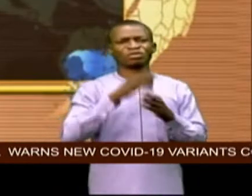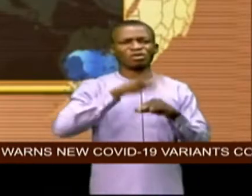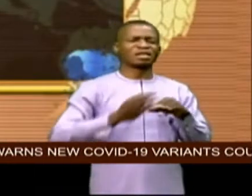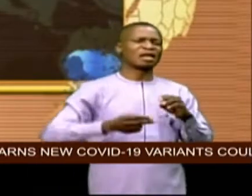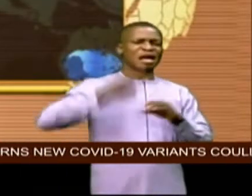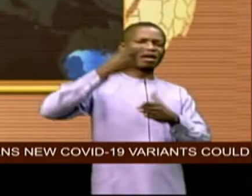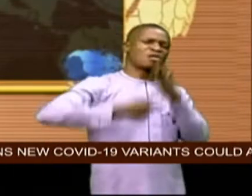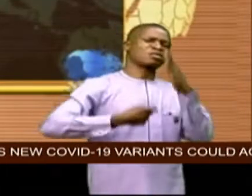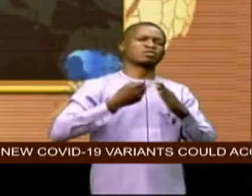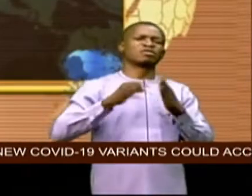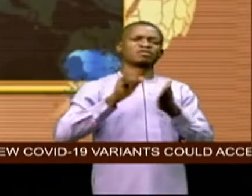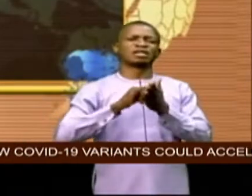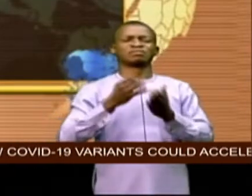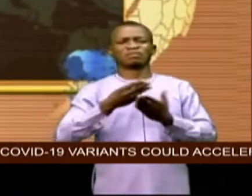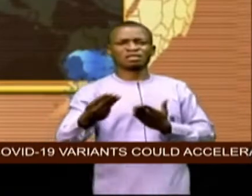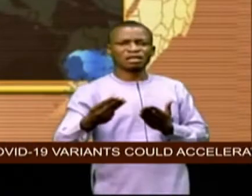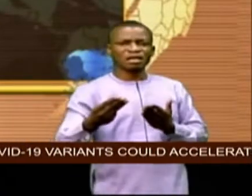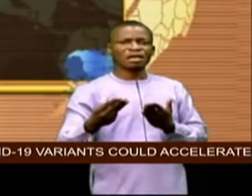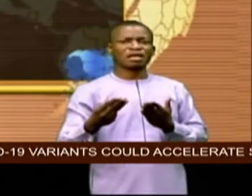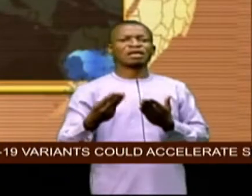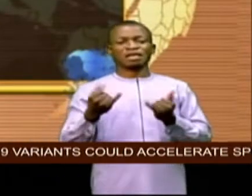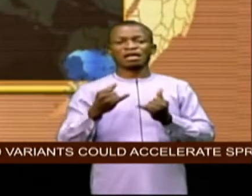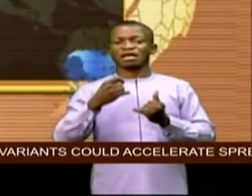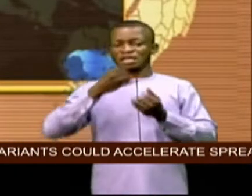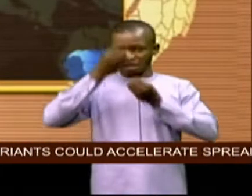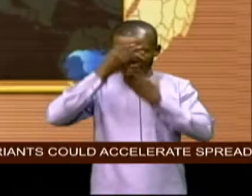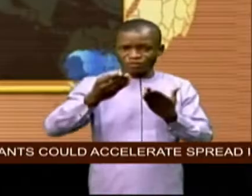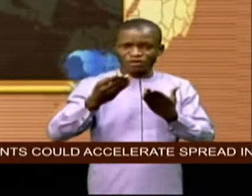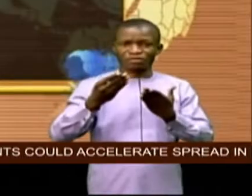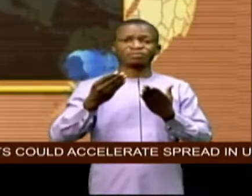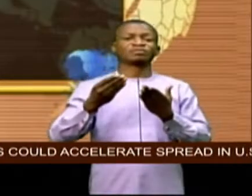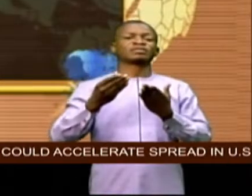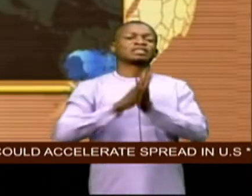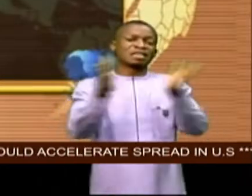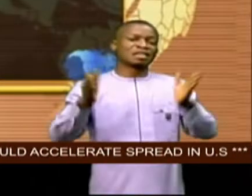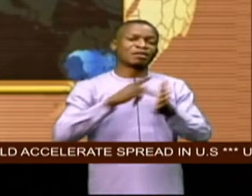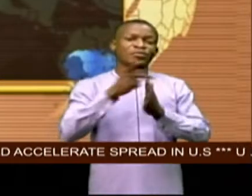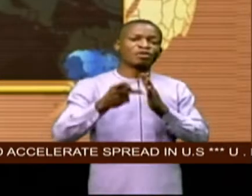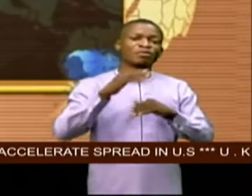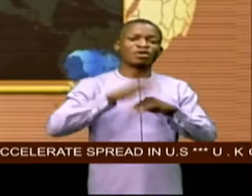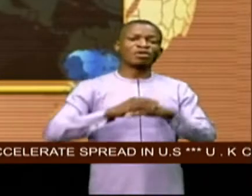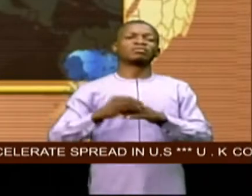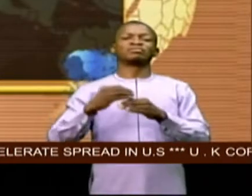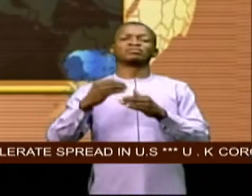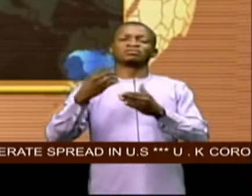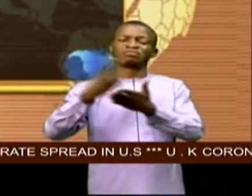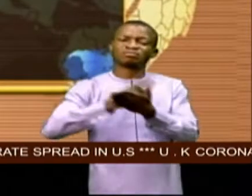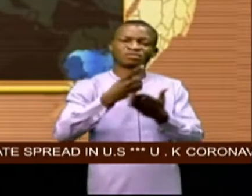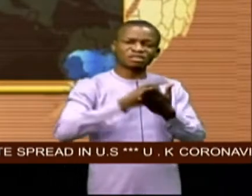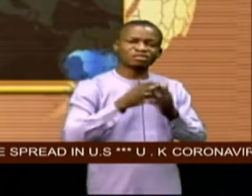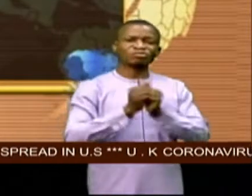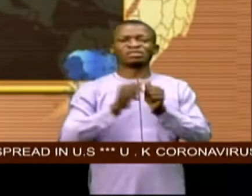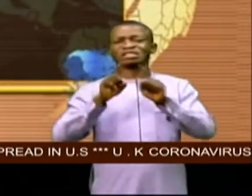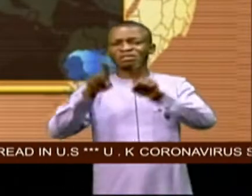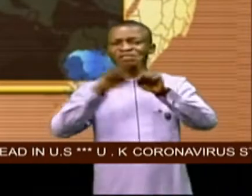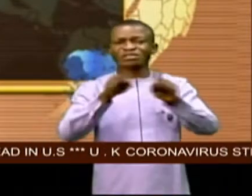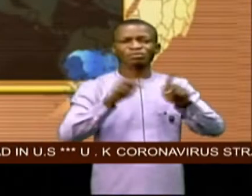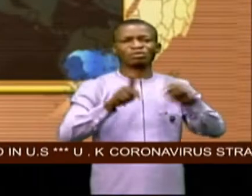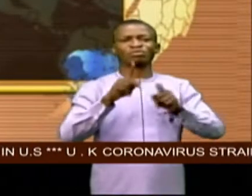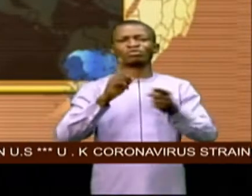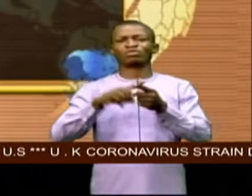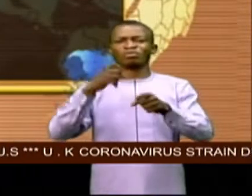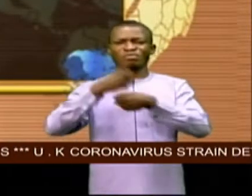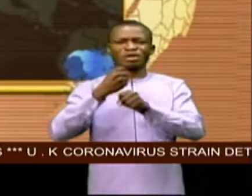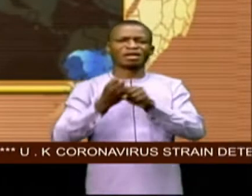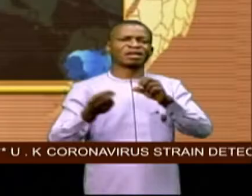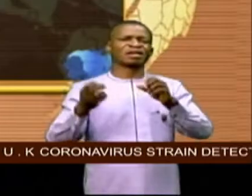statement by the ministry further notifies the general public of its engagement with relevant stakeholders to meet increased